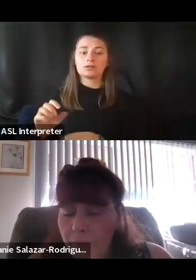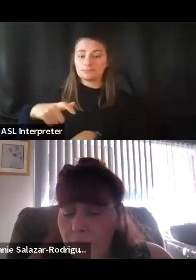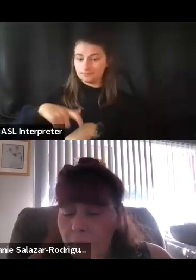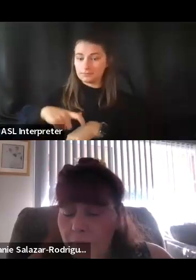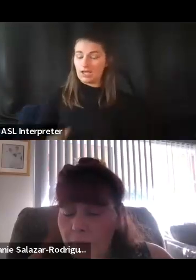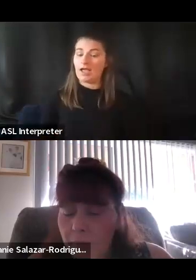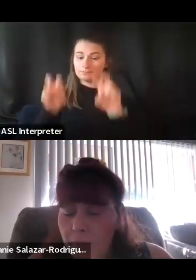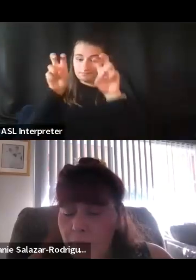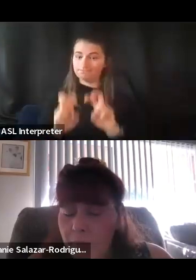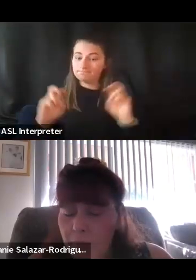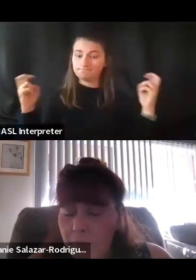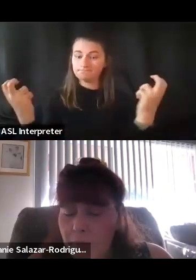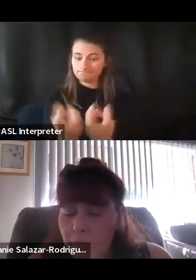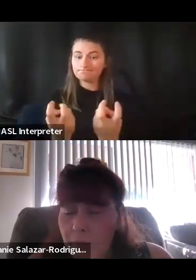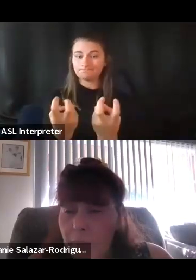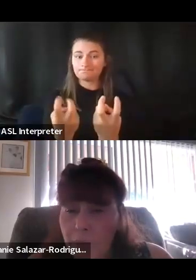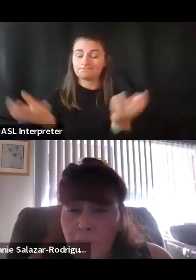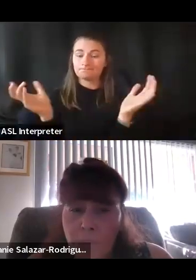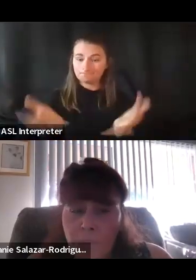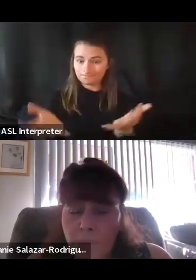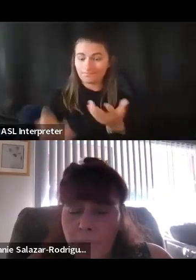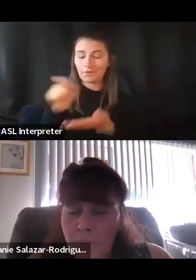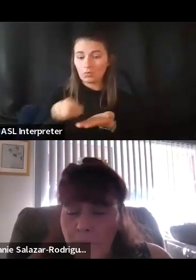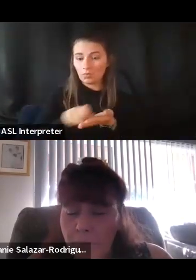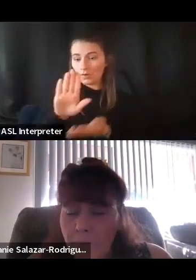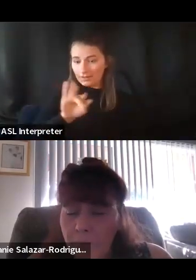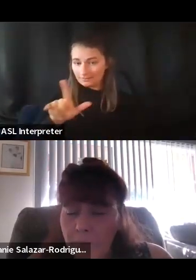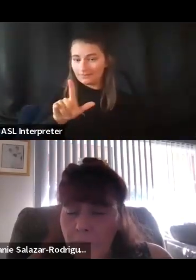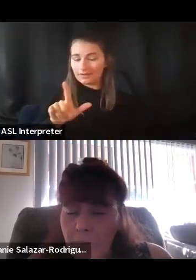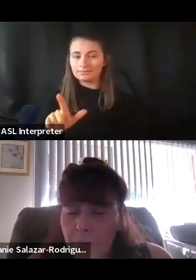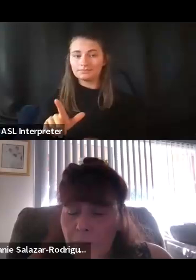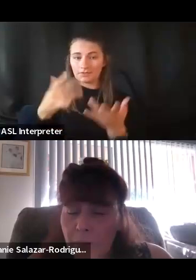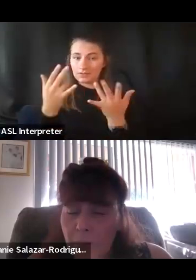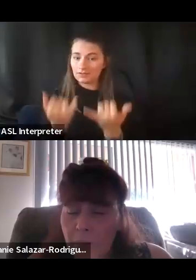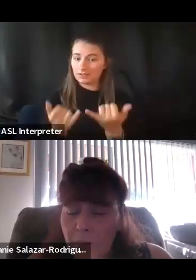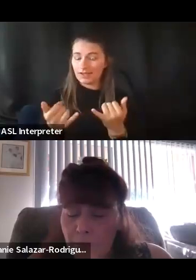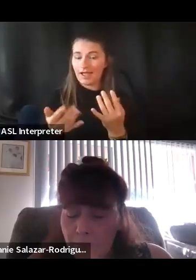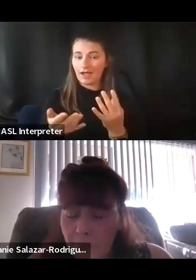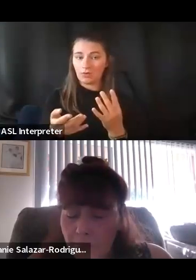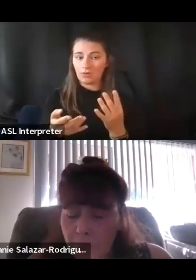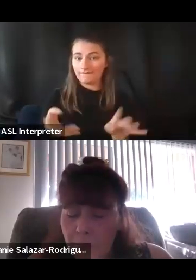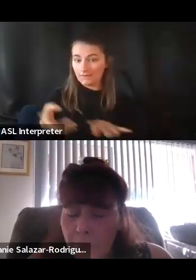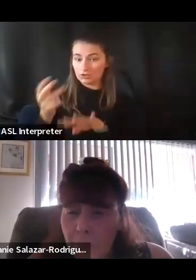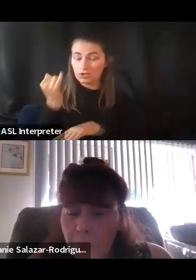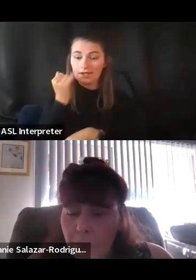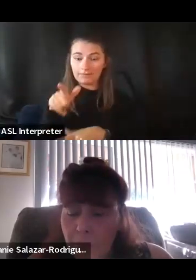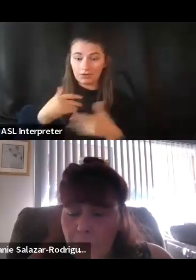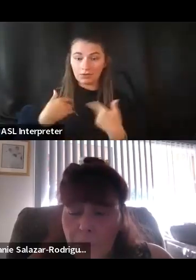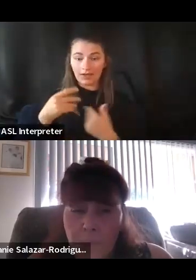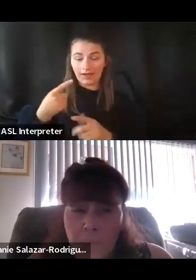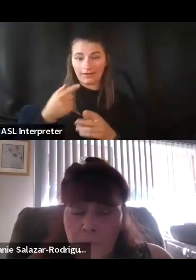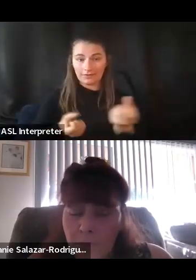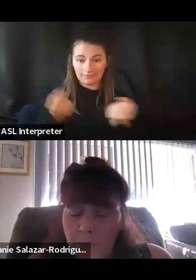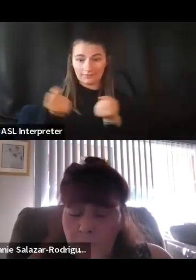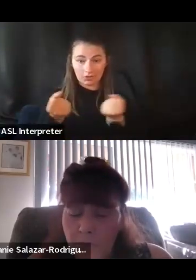and stakehold with me and proactively help me write this bill where they're now a filter for if you have a vehicle that you want to rent out that has